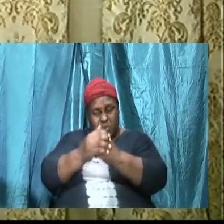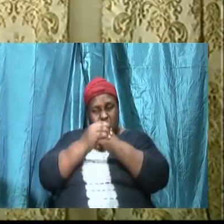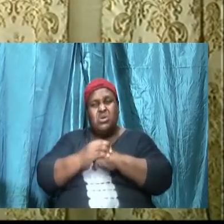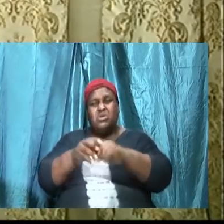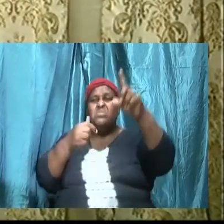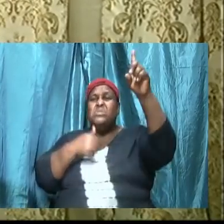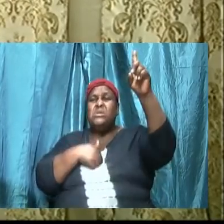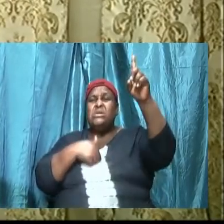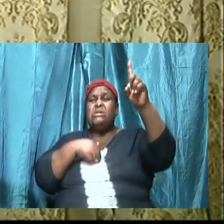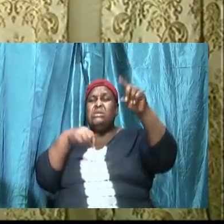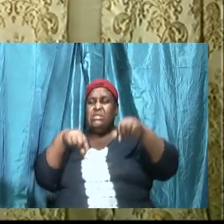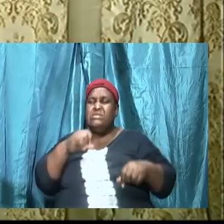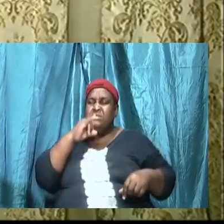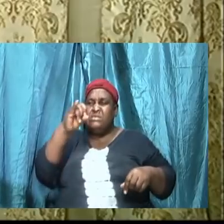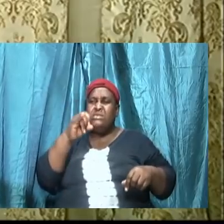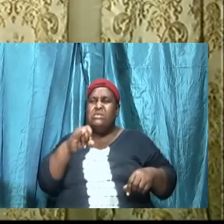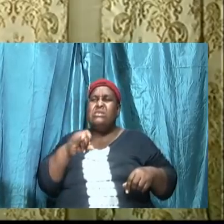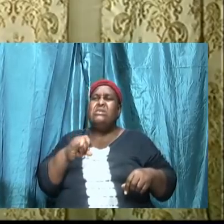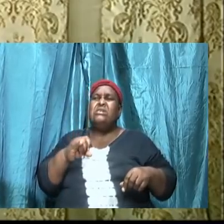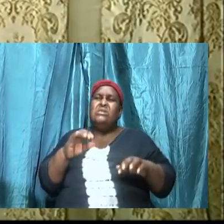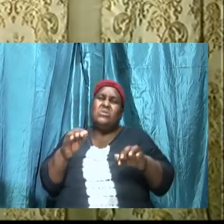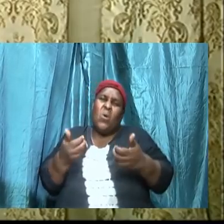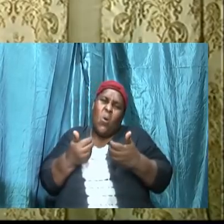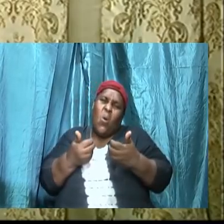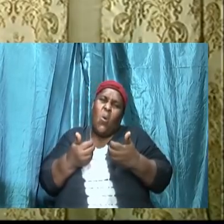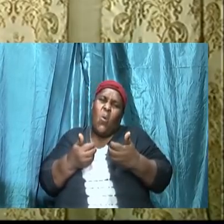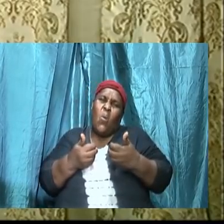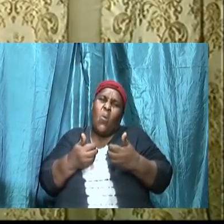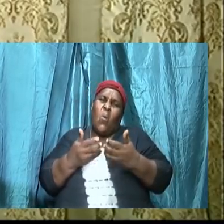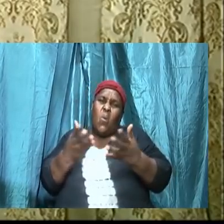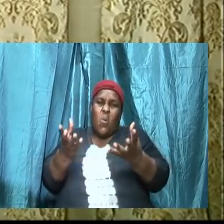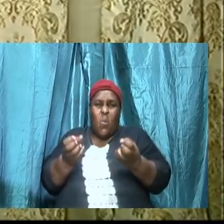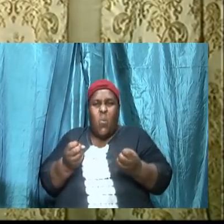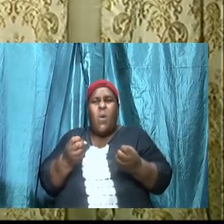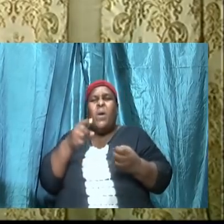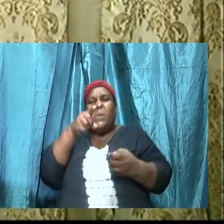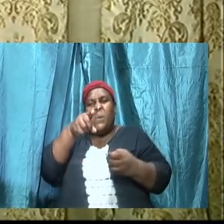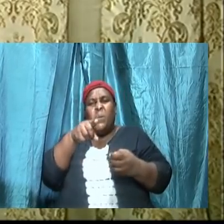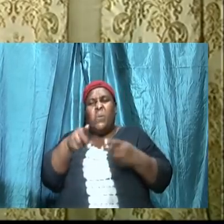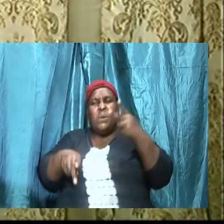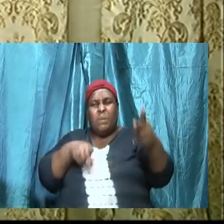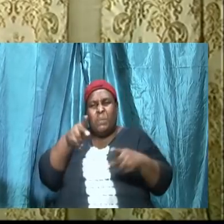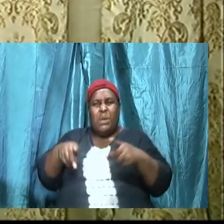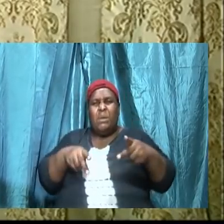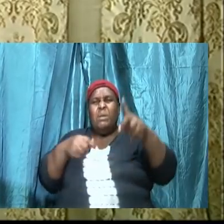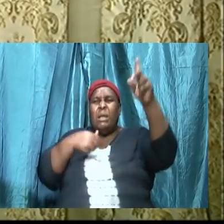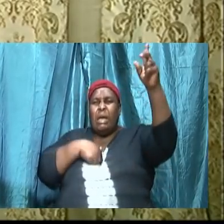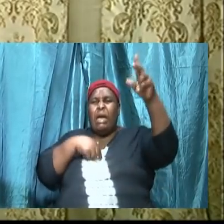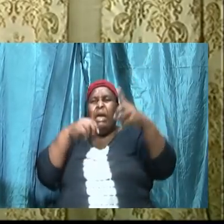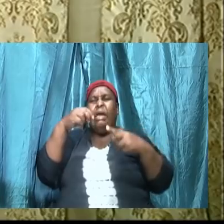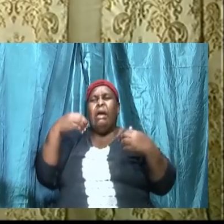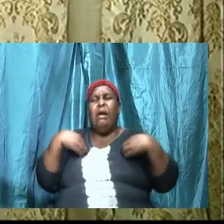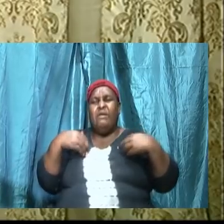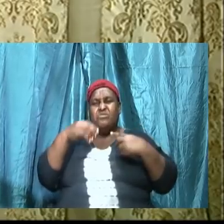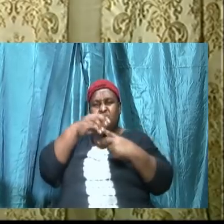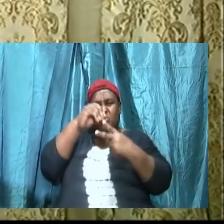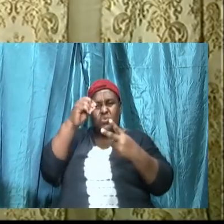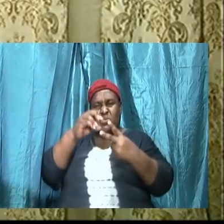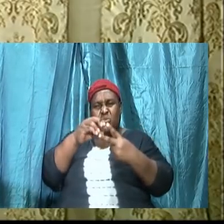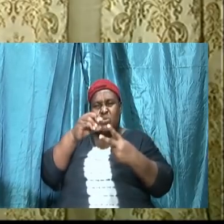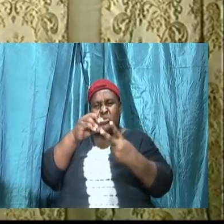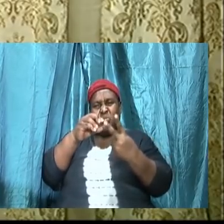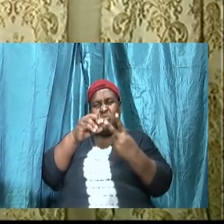This is the way that I would want you, the people that I have chosen for myself, the people that I have